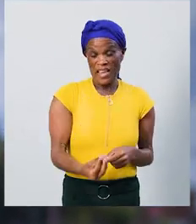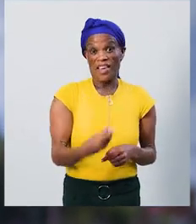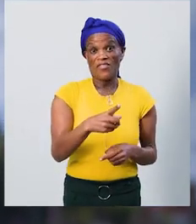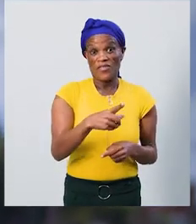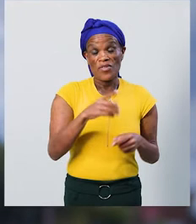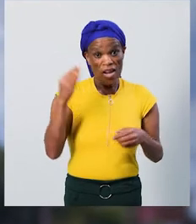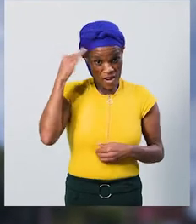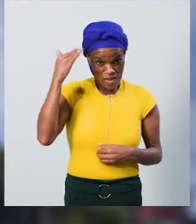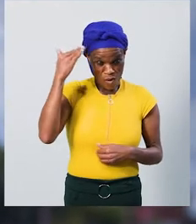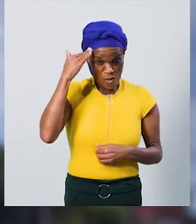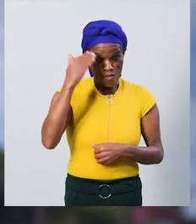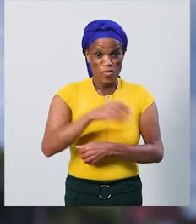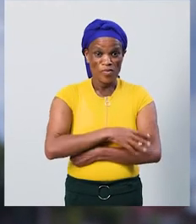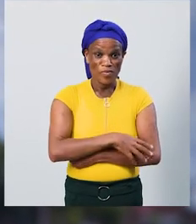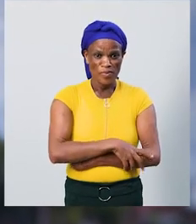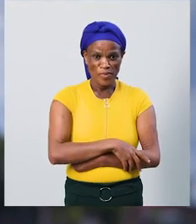use it anymore.